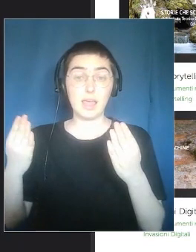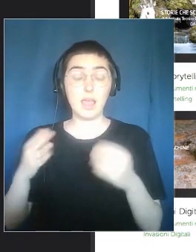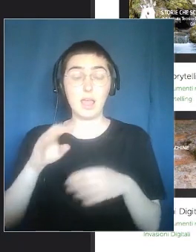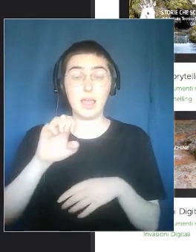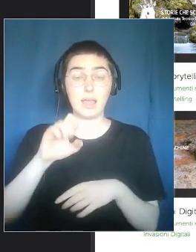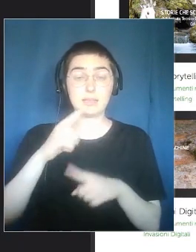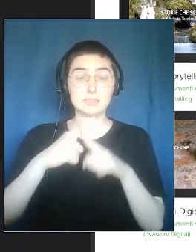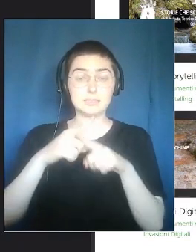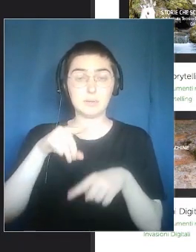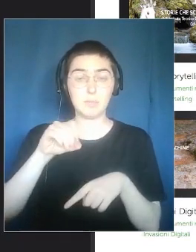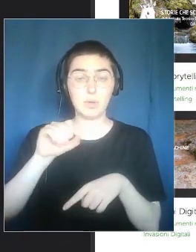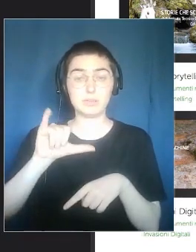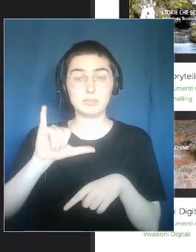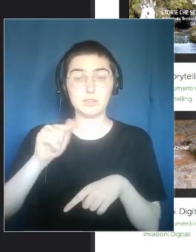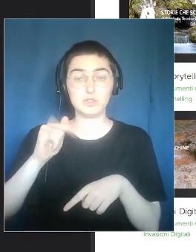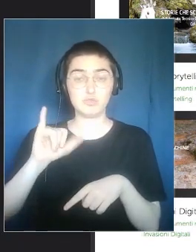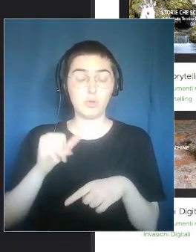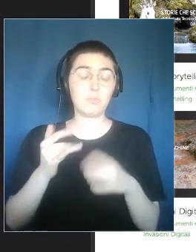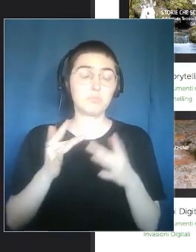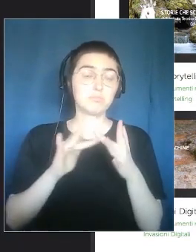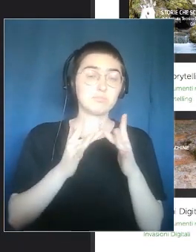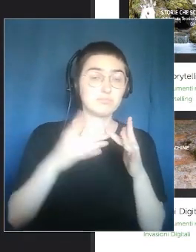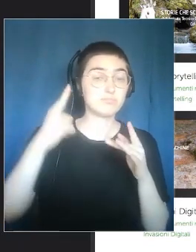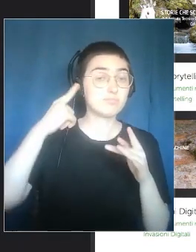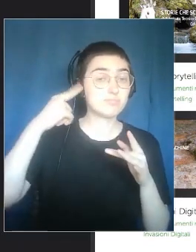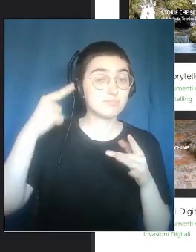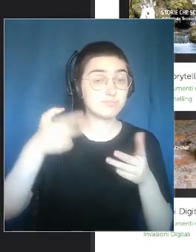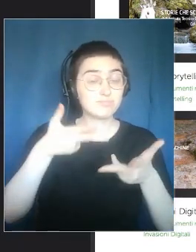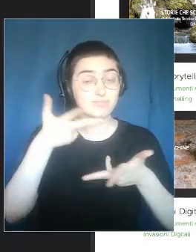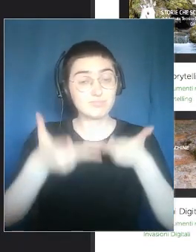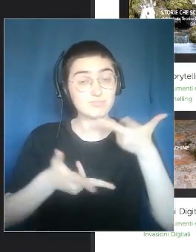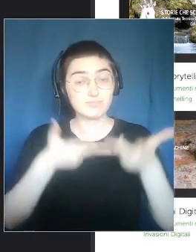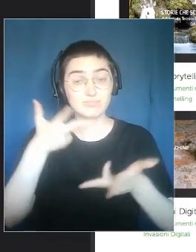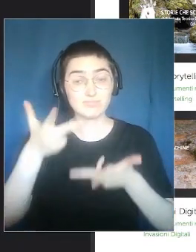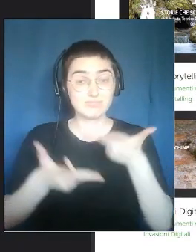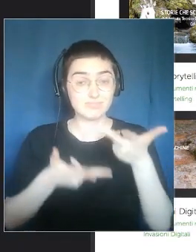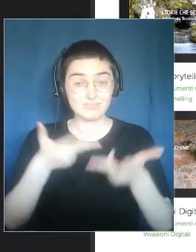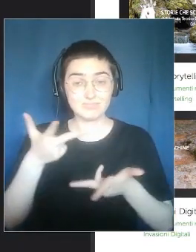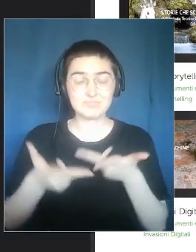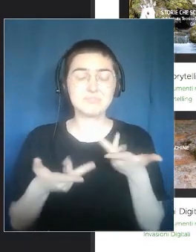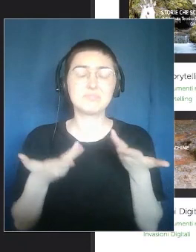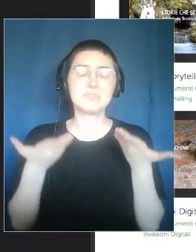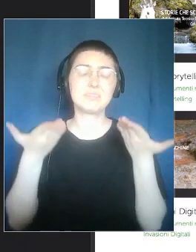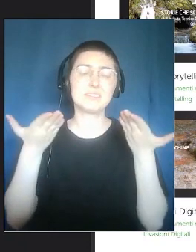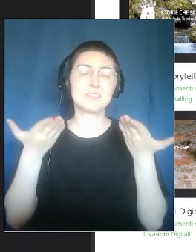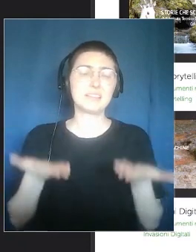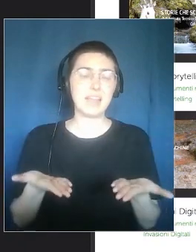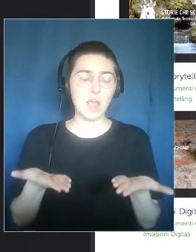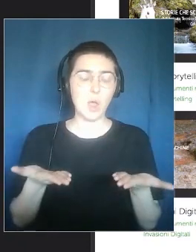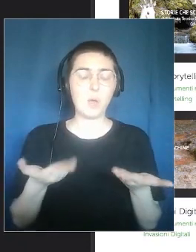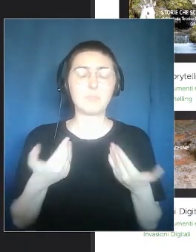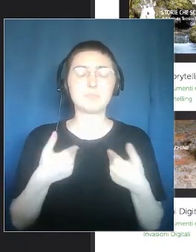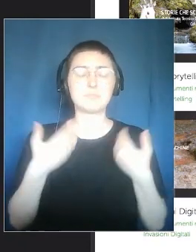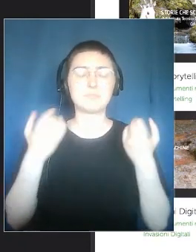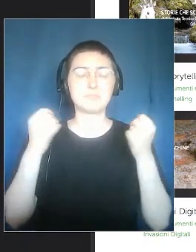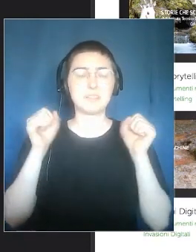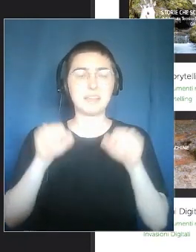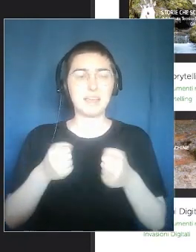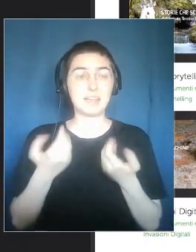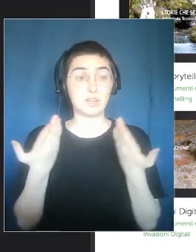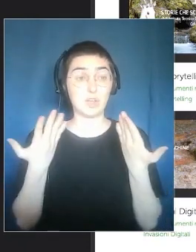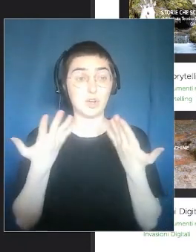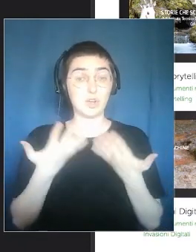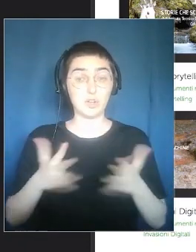multimedia tours, blogs, sound maps and audio stories. Maybe we can